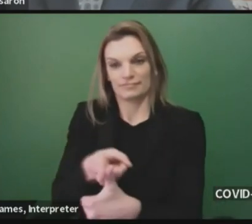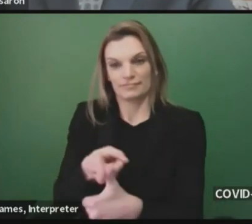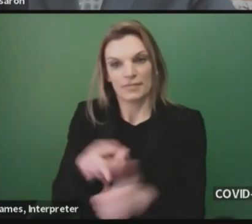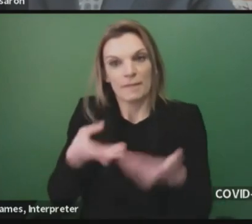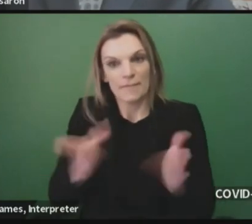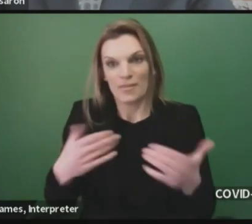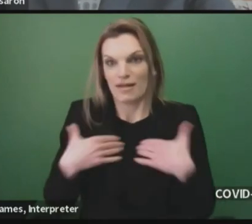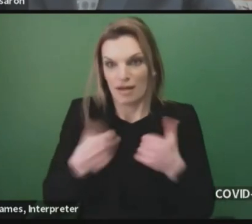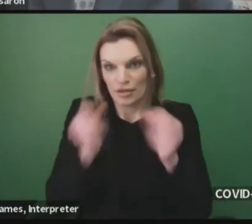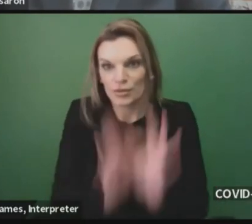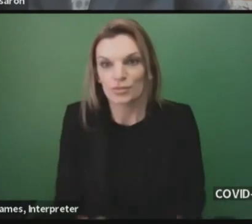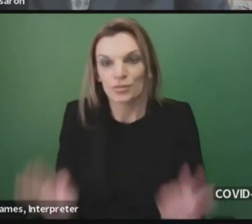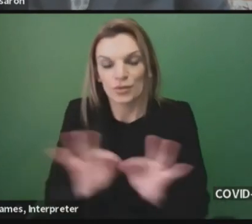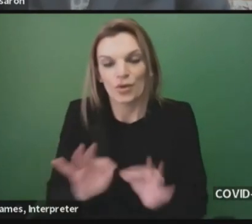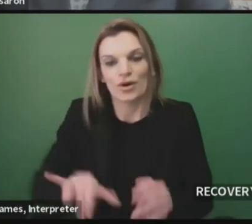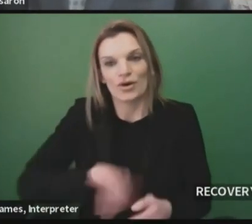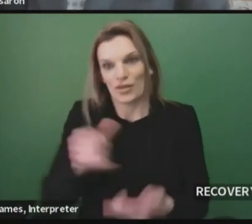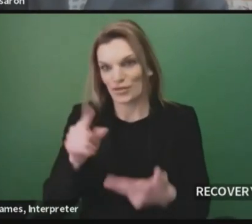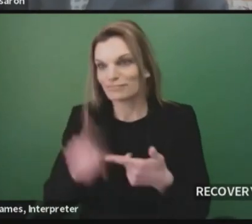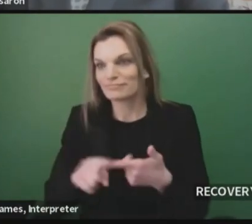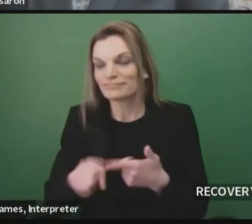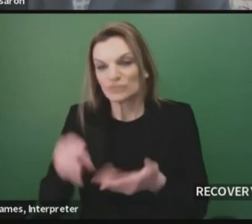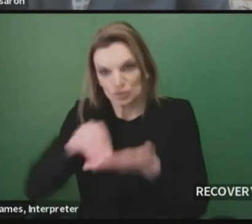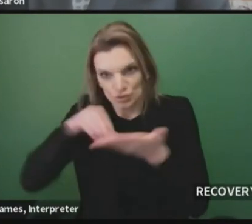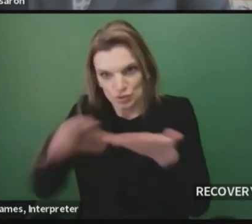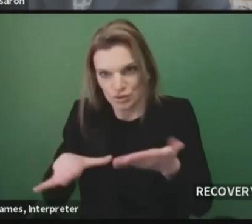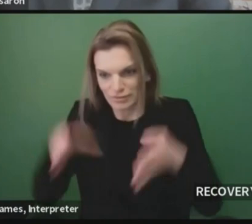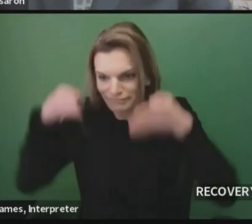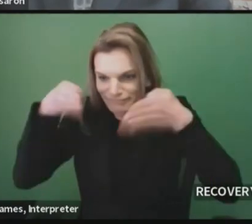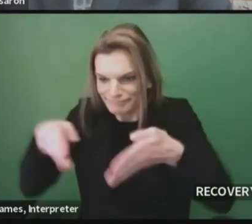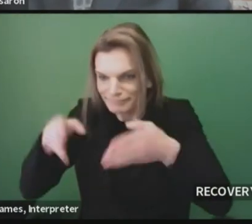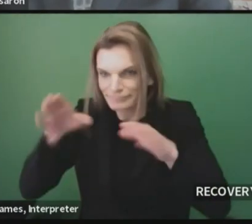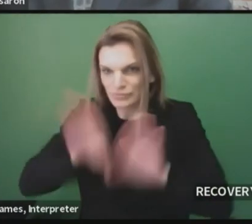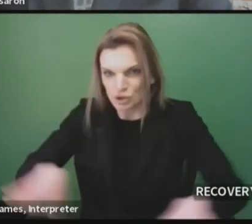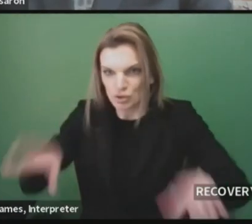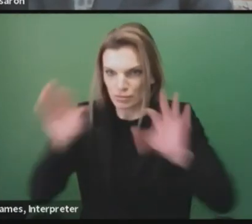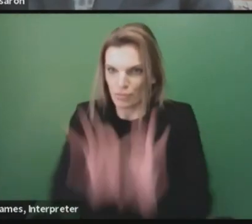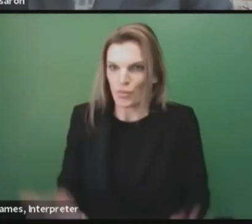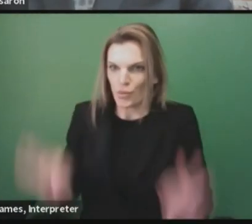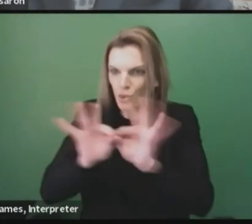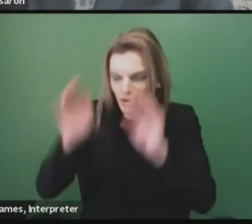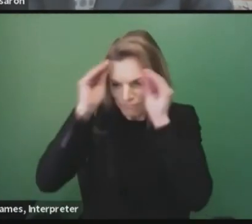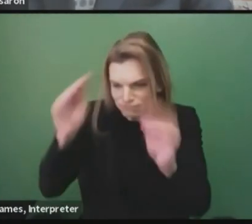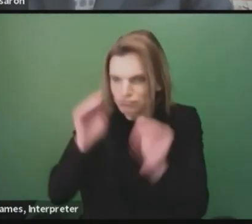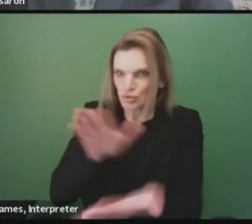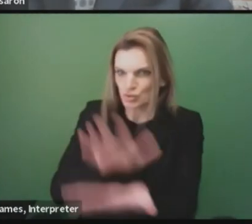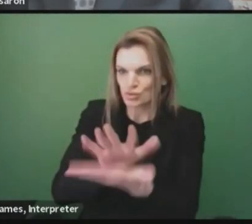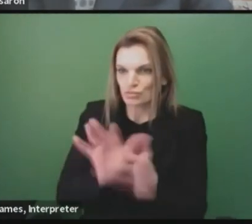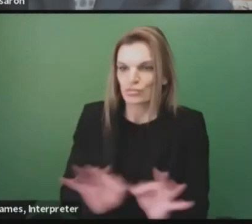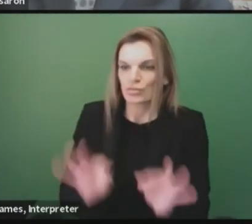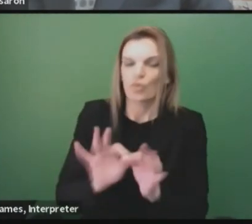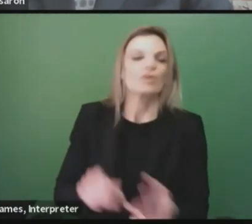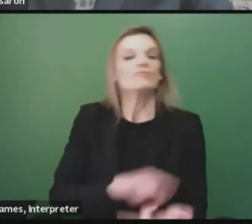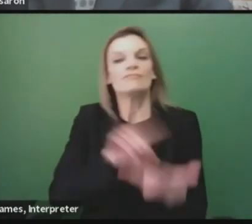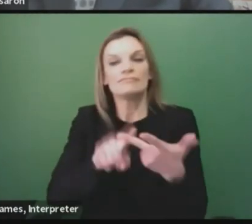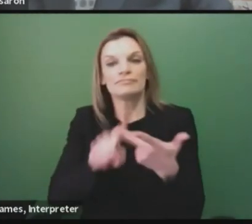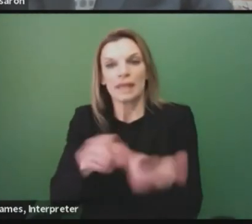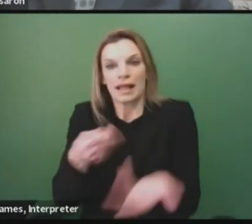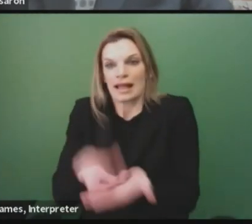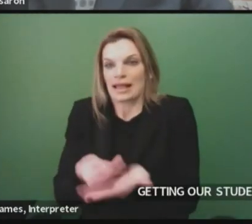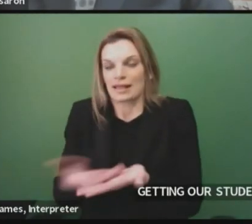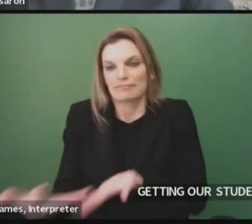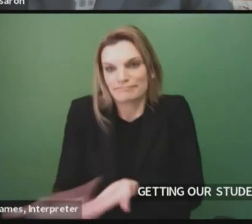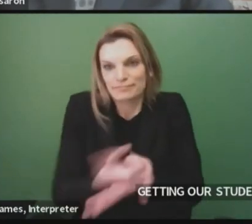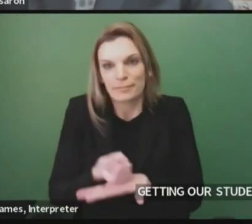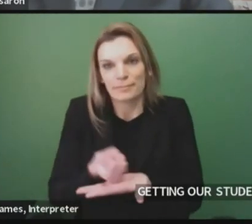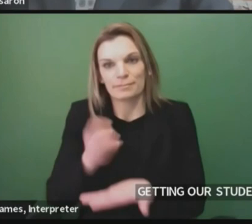students back on track, and three, jumpstarting our economy. The most important thing that we can do to grow our economy and to help